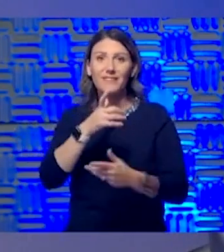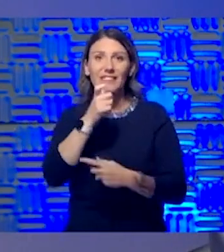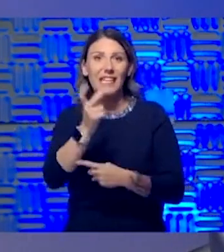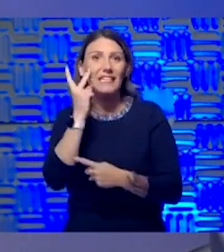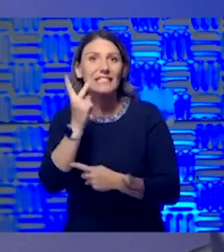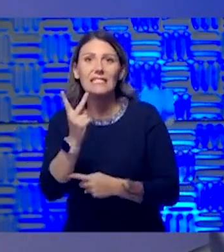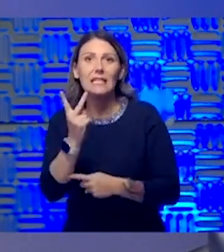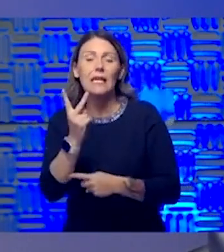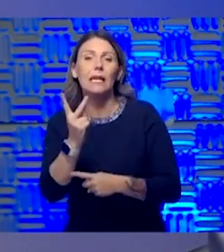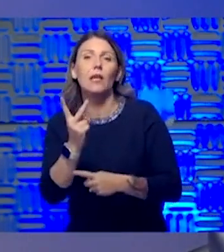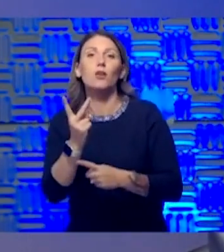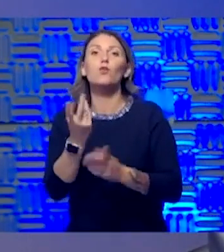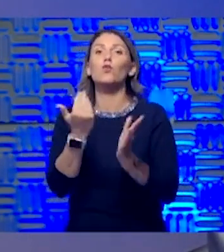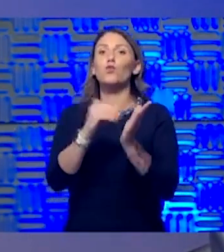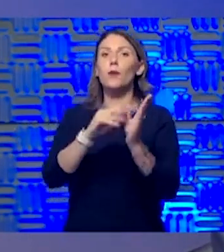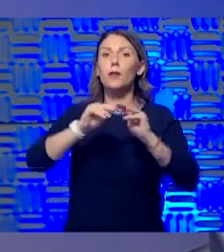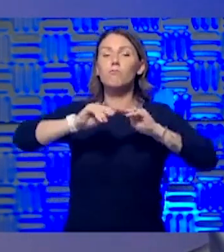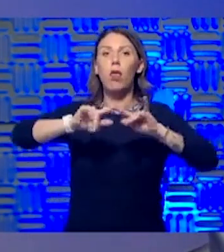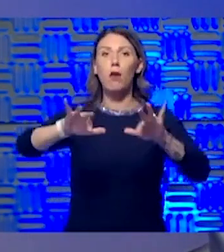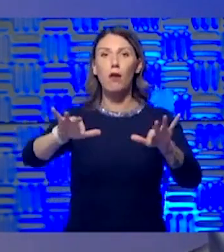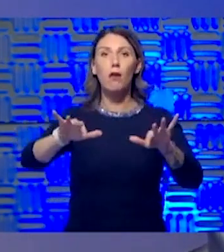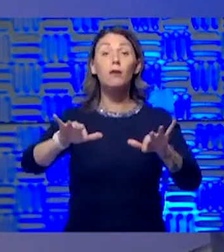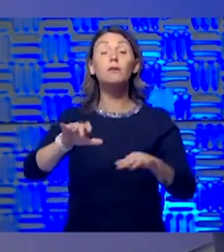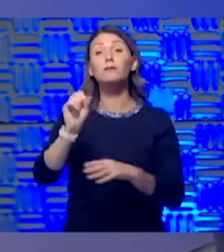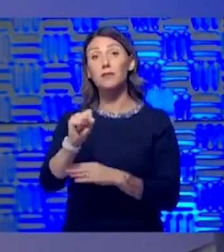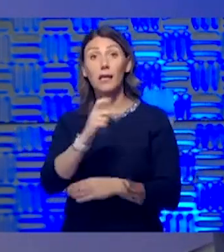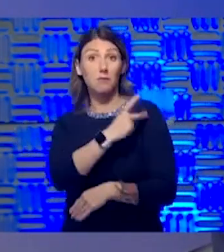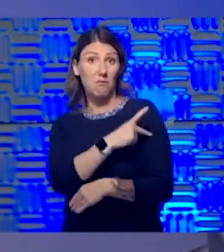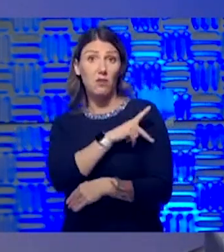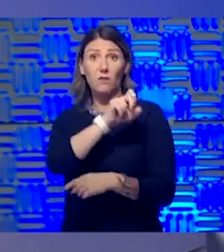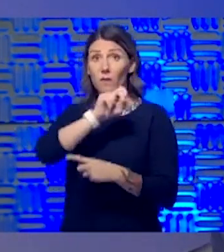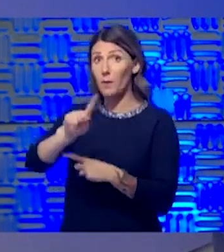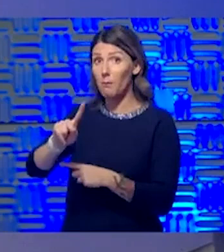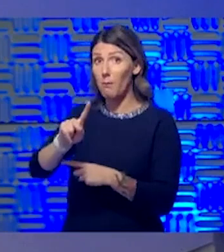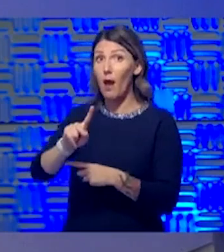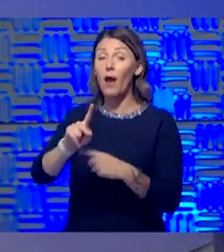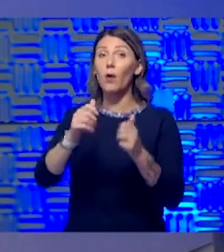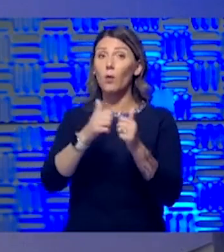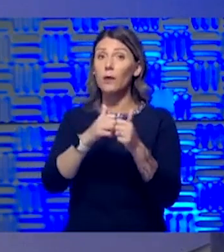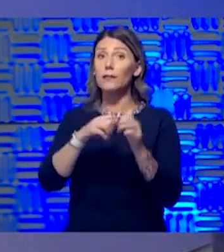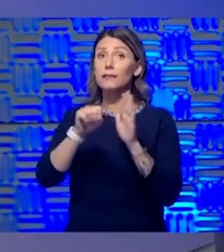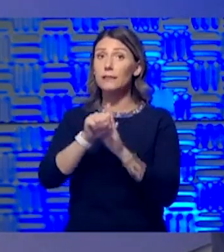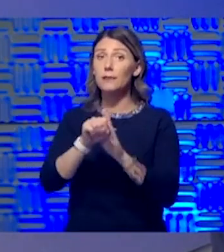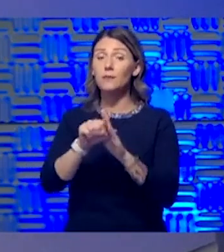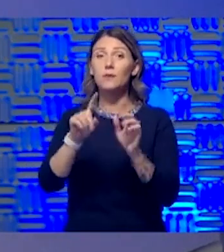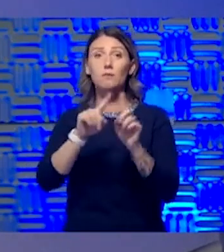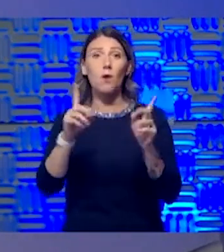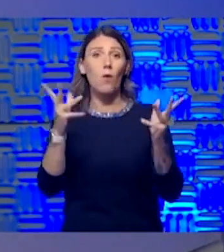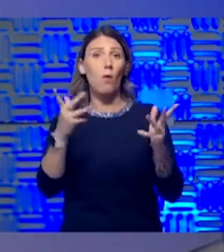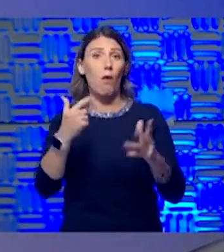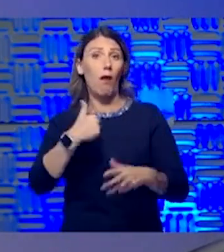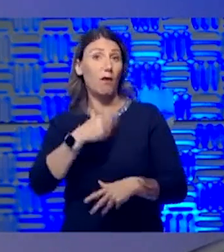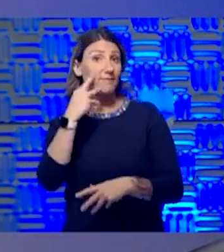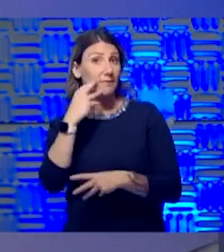back into the hospital with symptoms, and it's been unfortunate. But from what I've seen and the patients I've had with Dr. Brown, and he can speak to